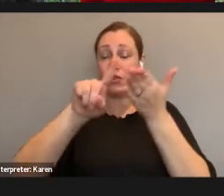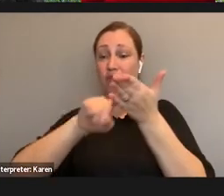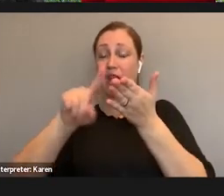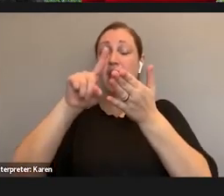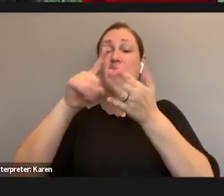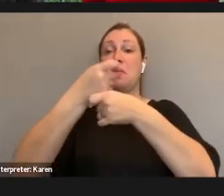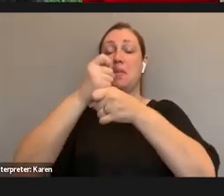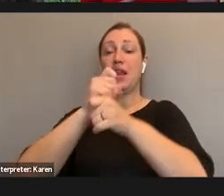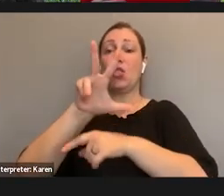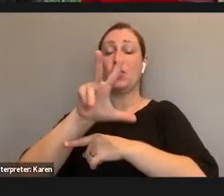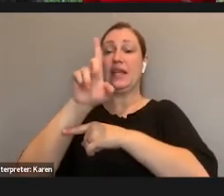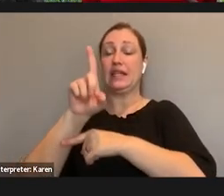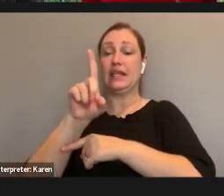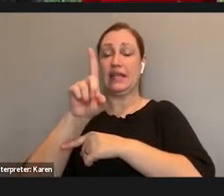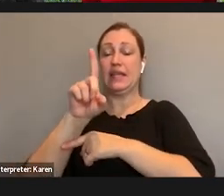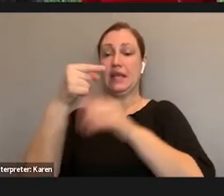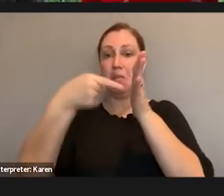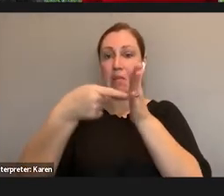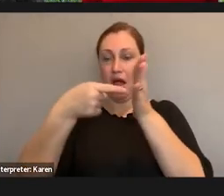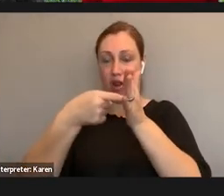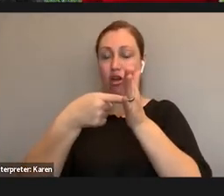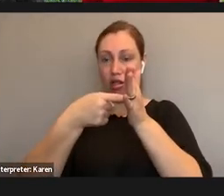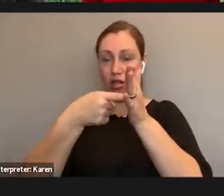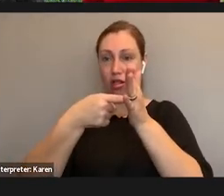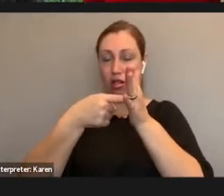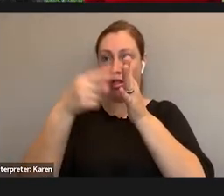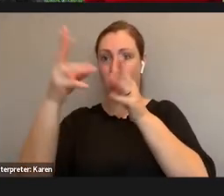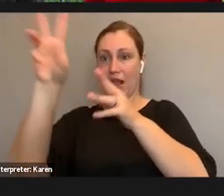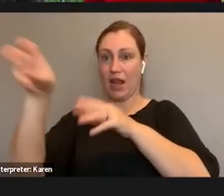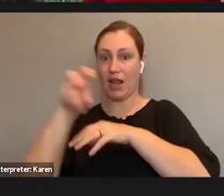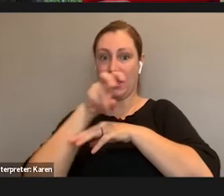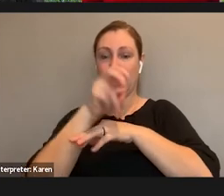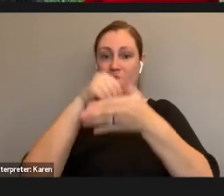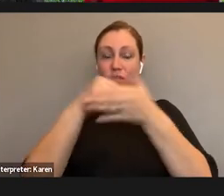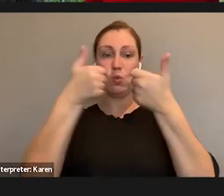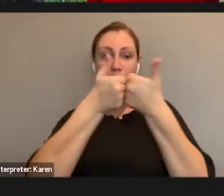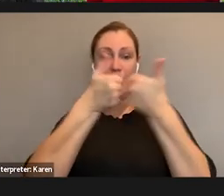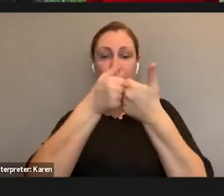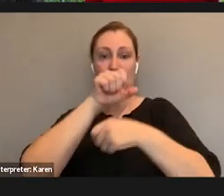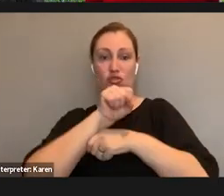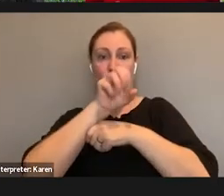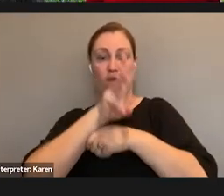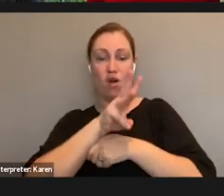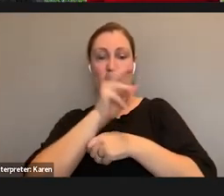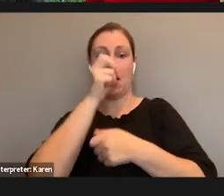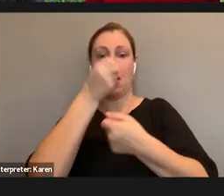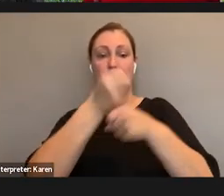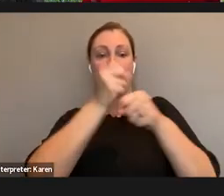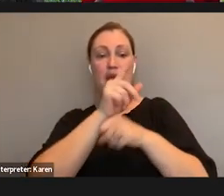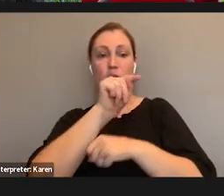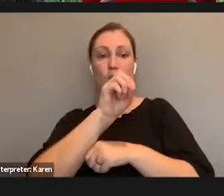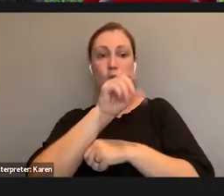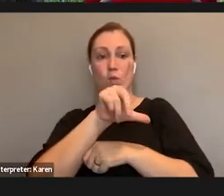drone images, put that into gaming software and built tools and navigation